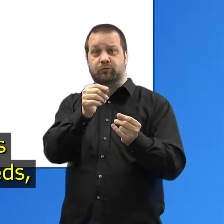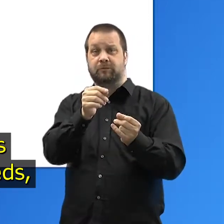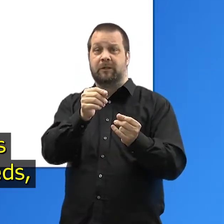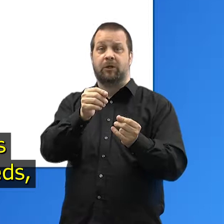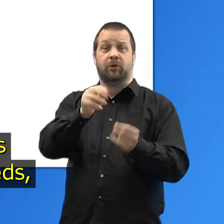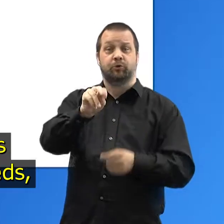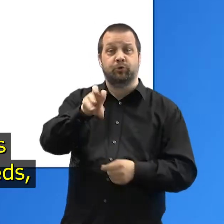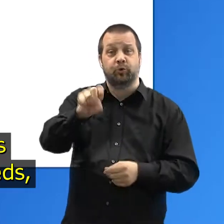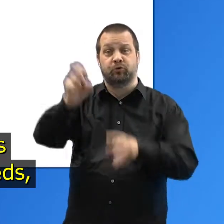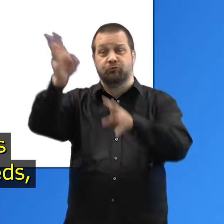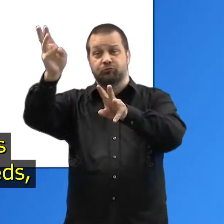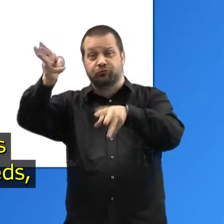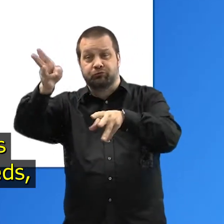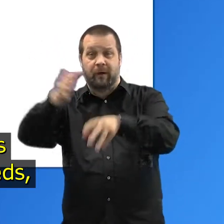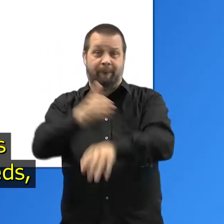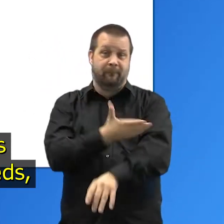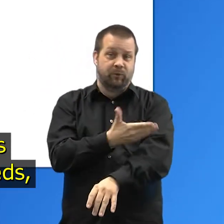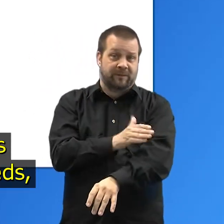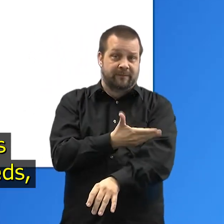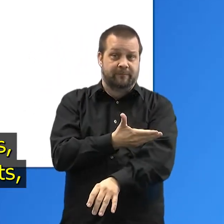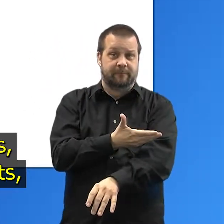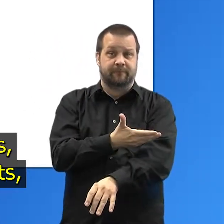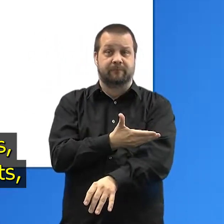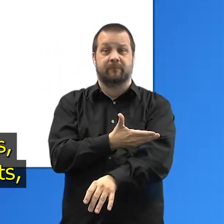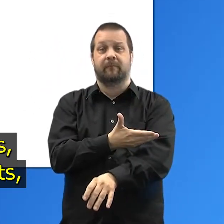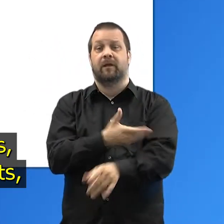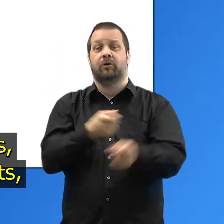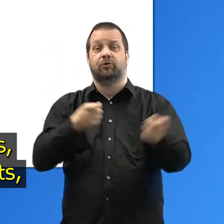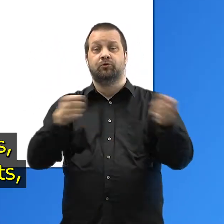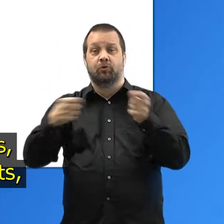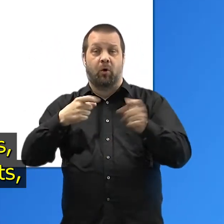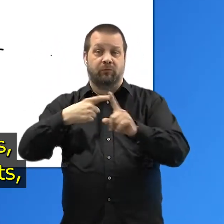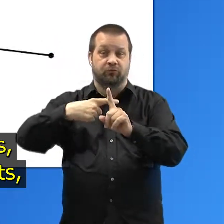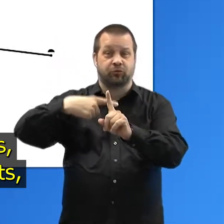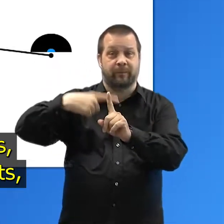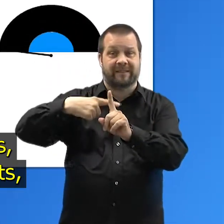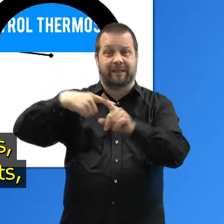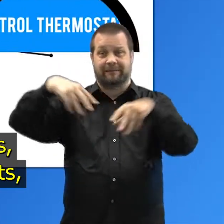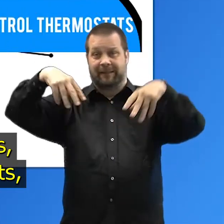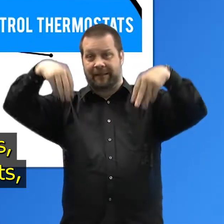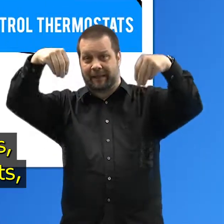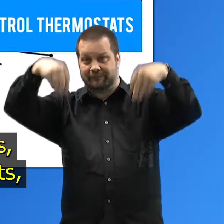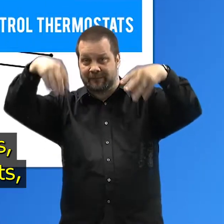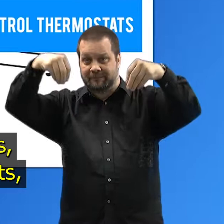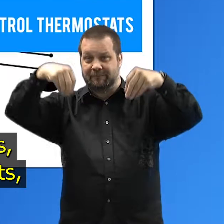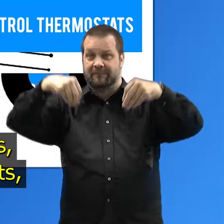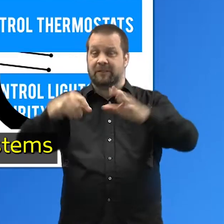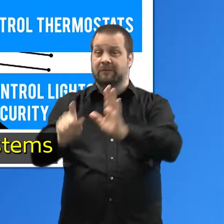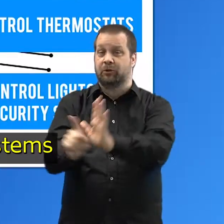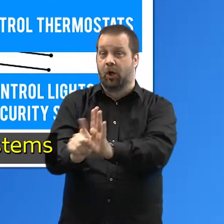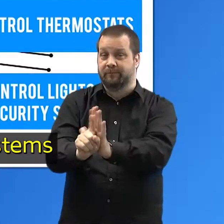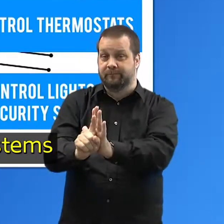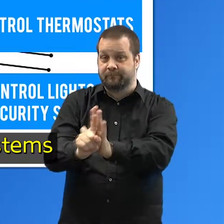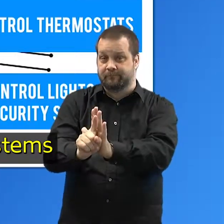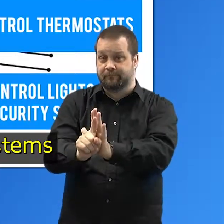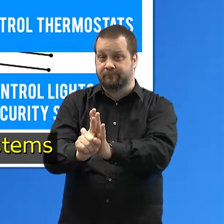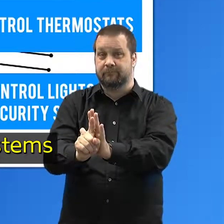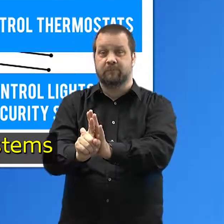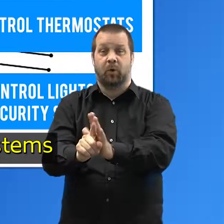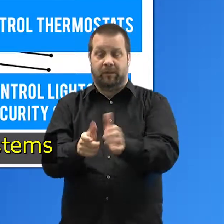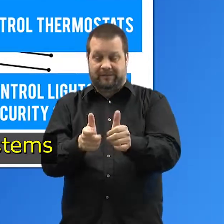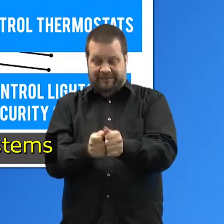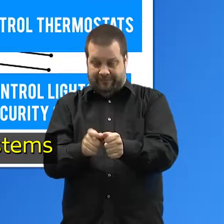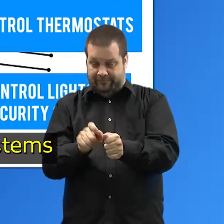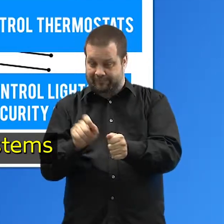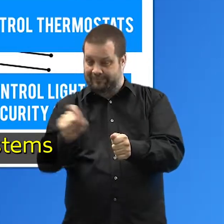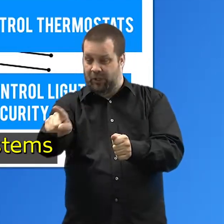to do such things as stream newsfeeds, music or podcasts, control thermostats, lights or security